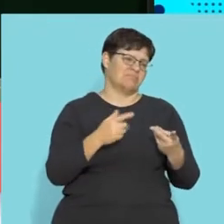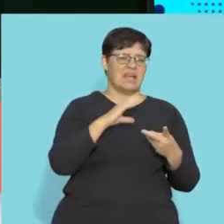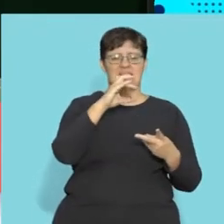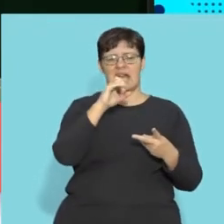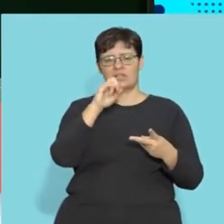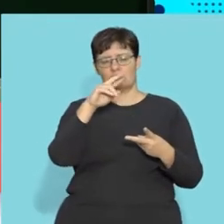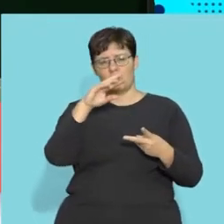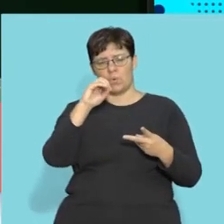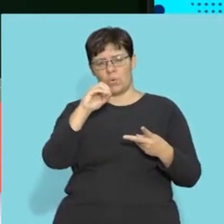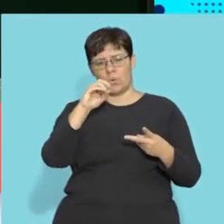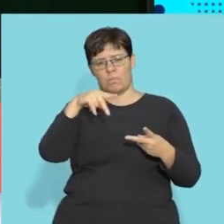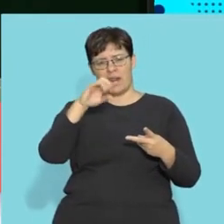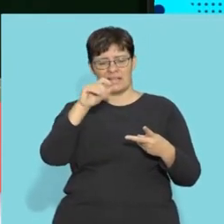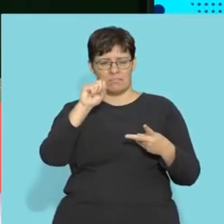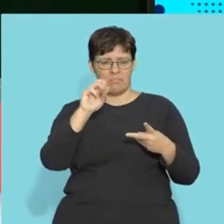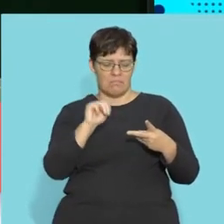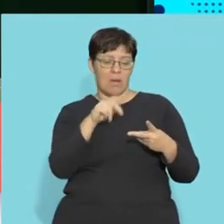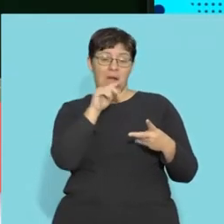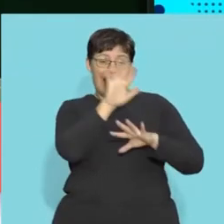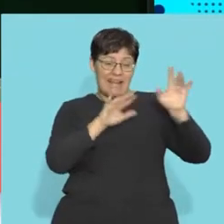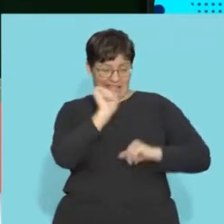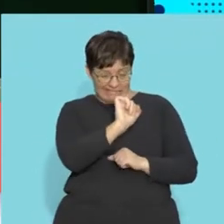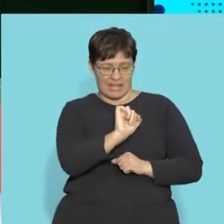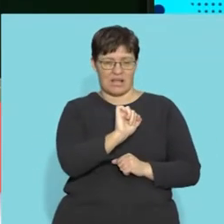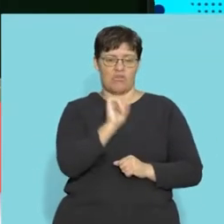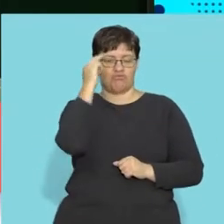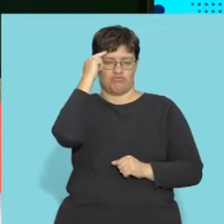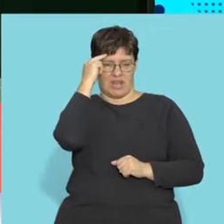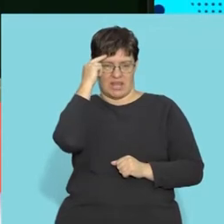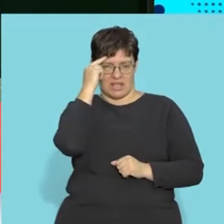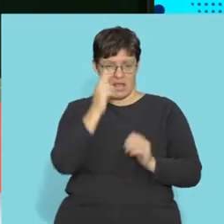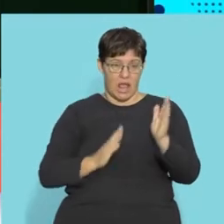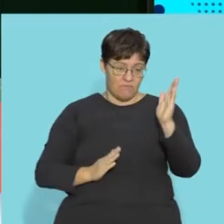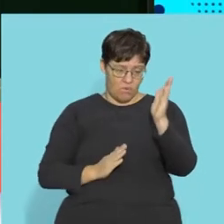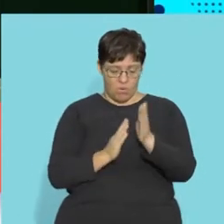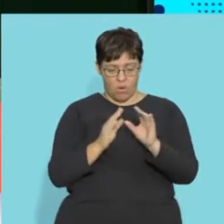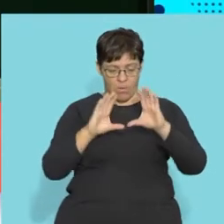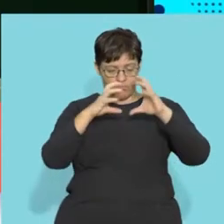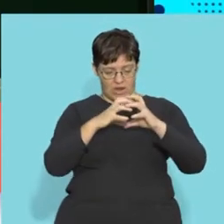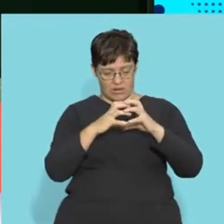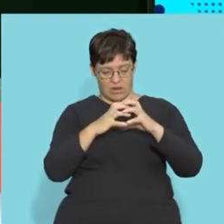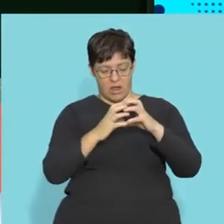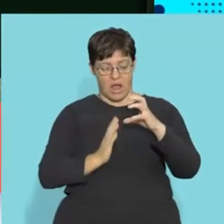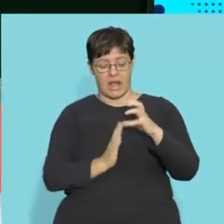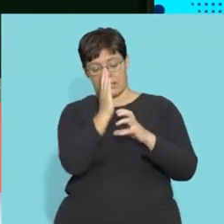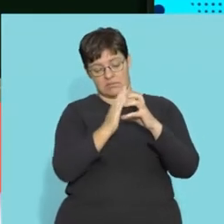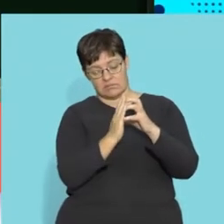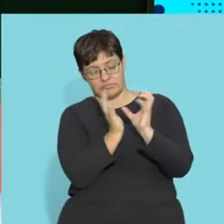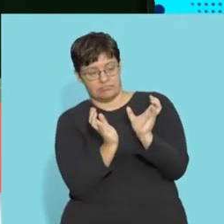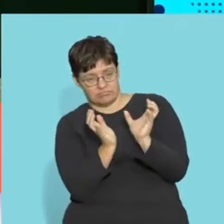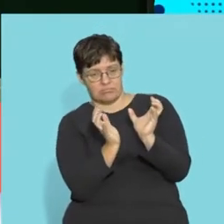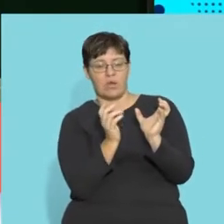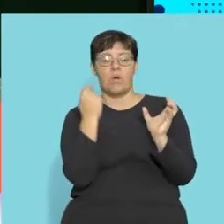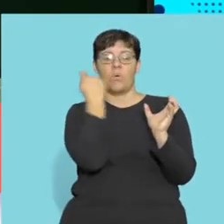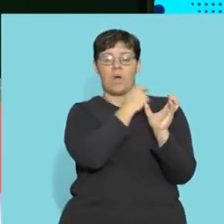cytoplasm which is grayish so you'll have a grayish tinge on the outside of the brain if you cut open the brain you'll see it's white on the